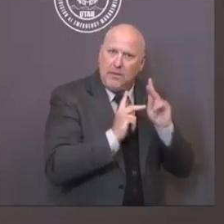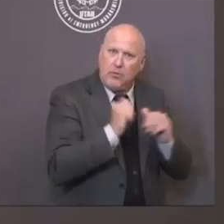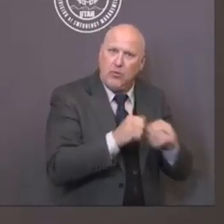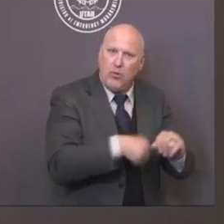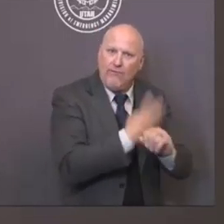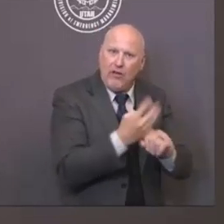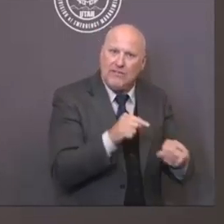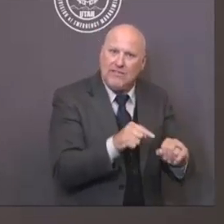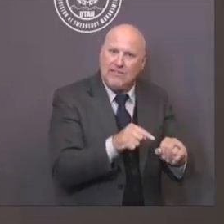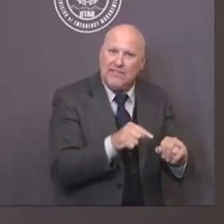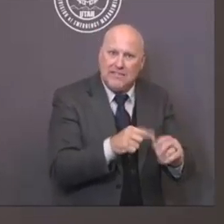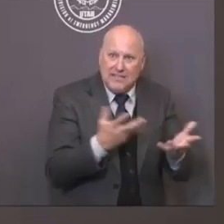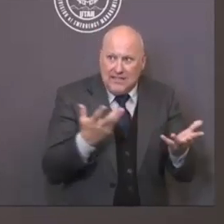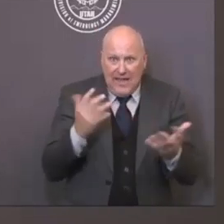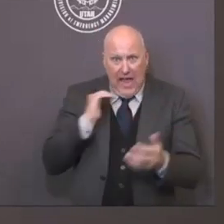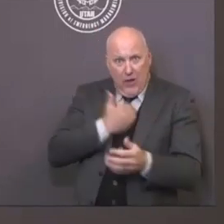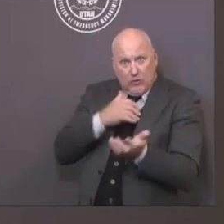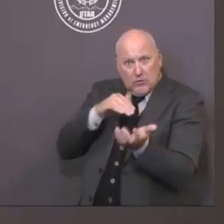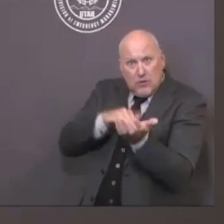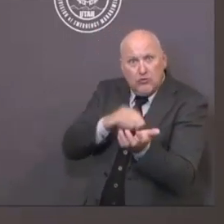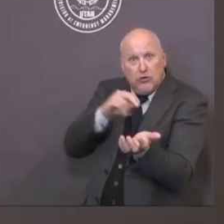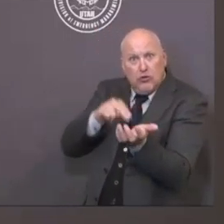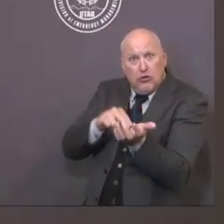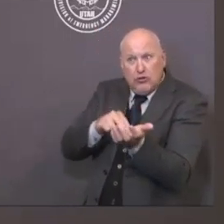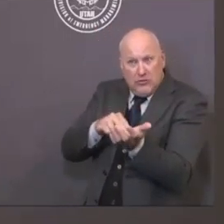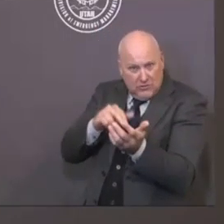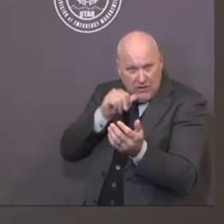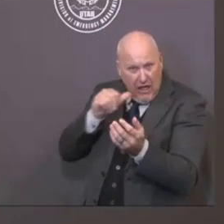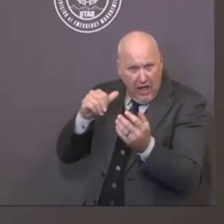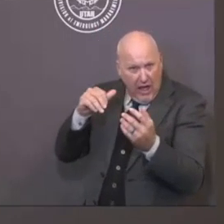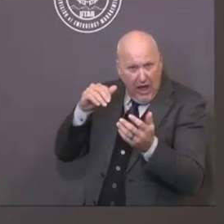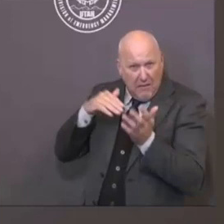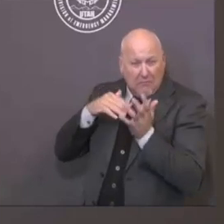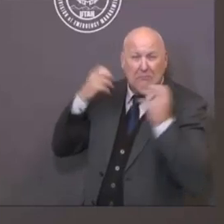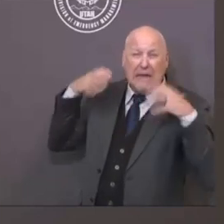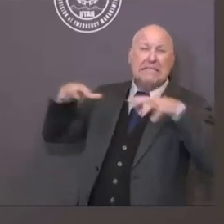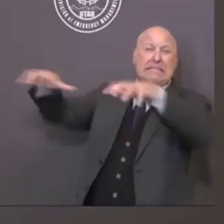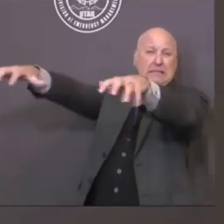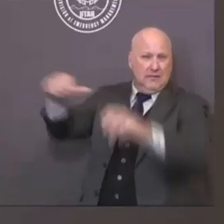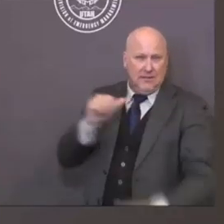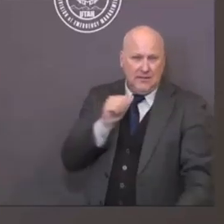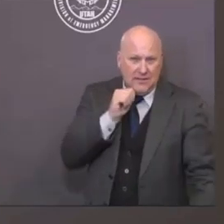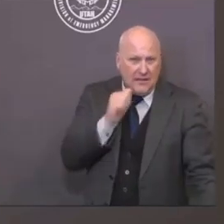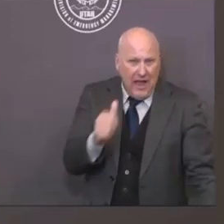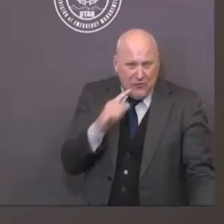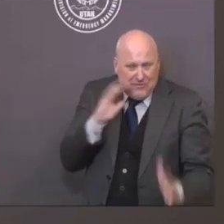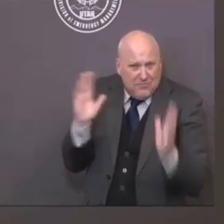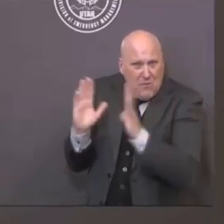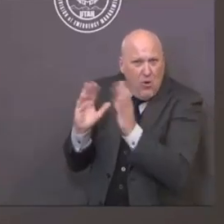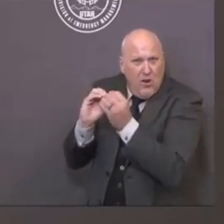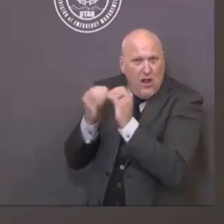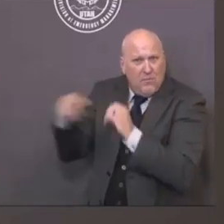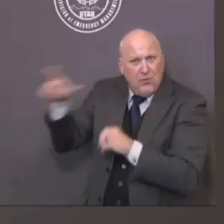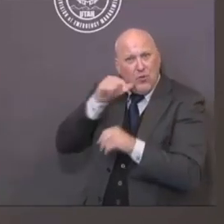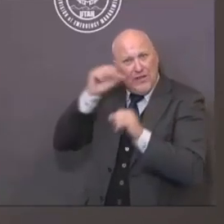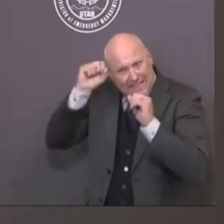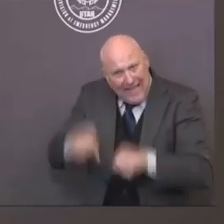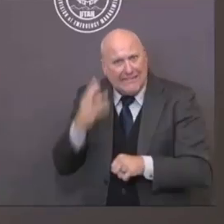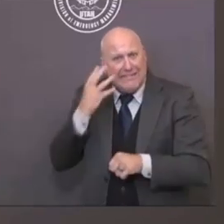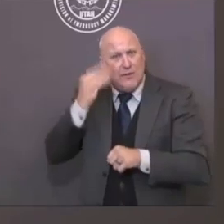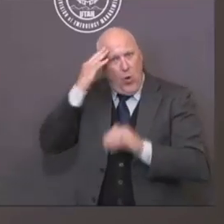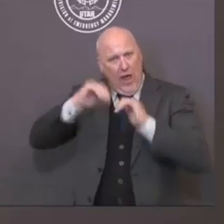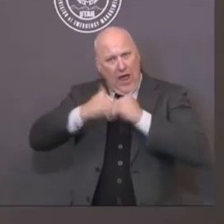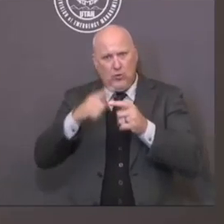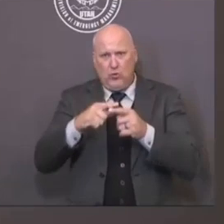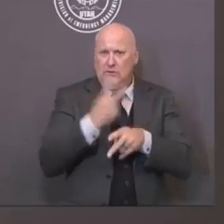overwhelmed because of the COVID-19. Again, we go into the fall and traditional flu season,